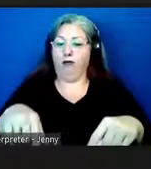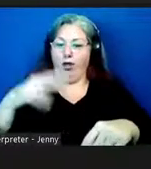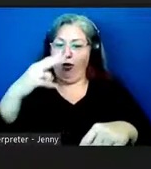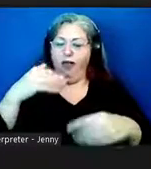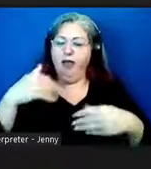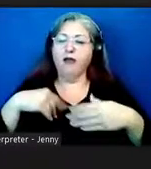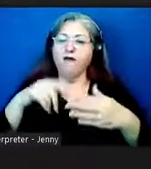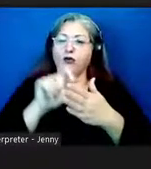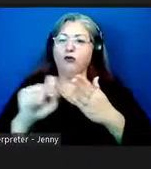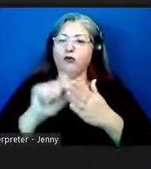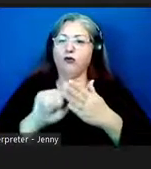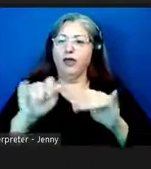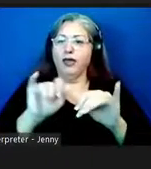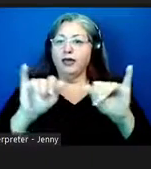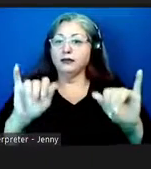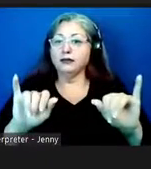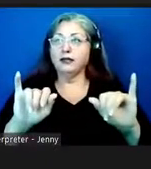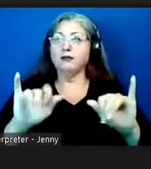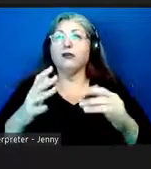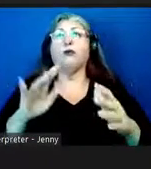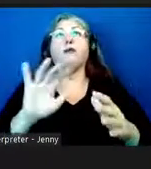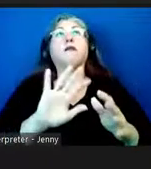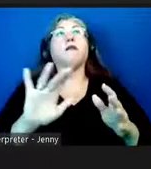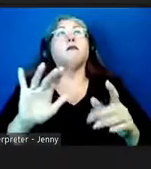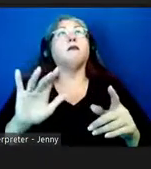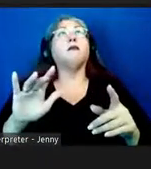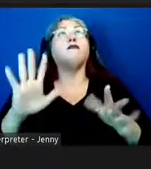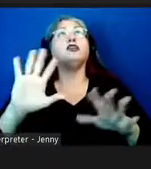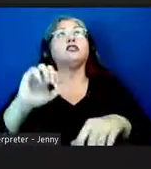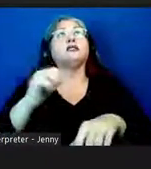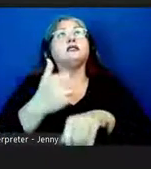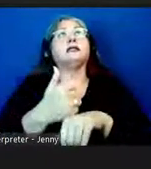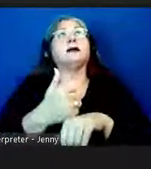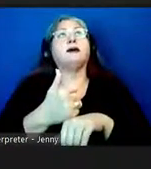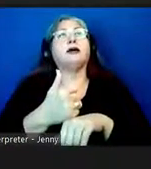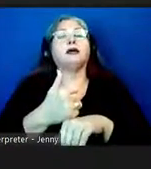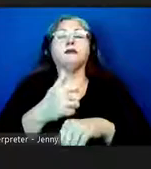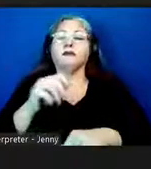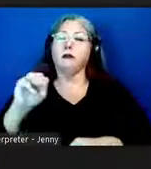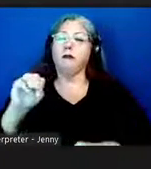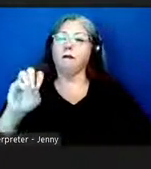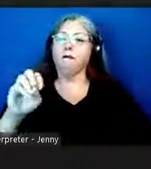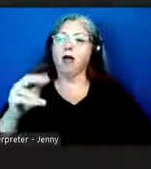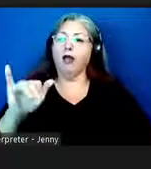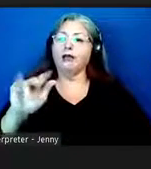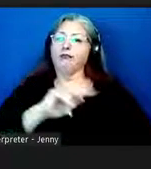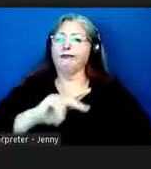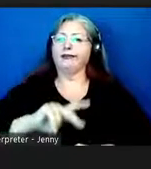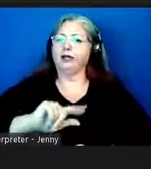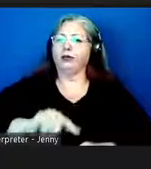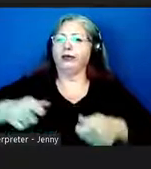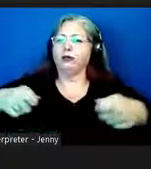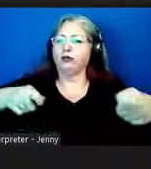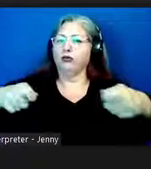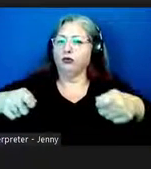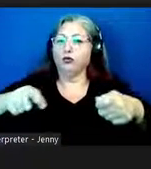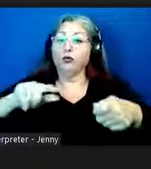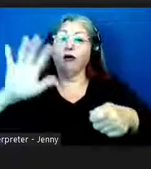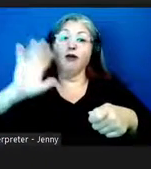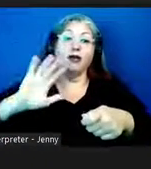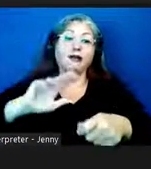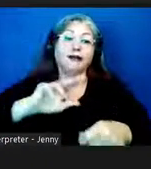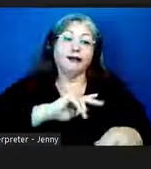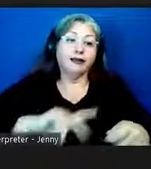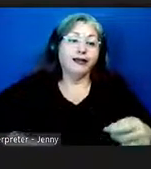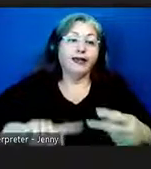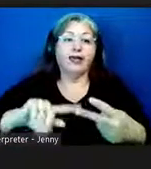and of course by that time we had established a monarchy and those those kings and chiefs